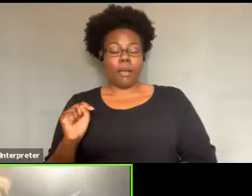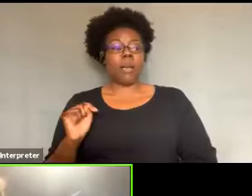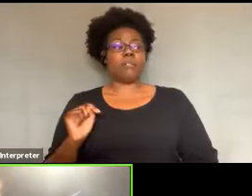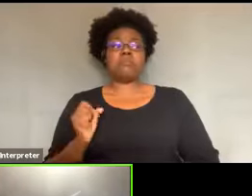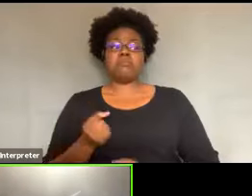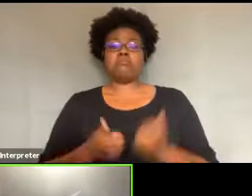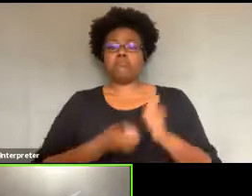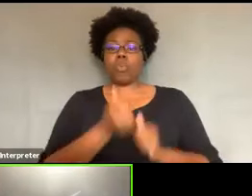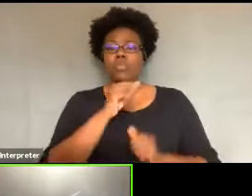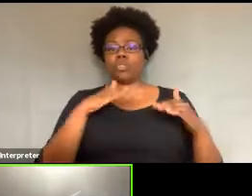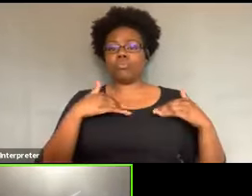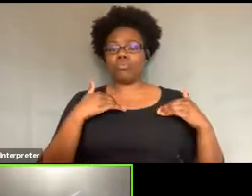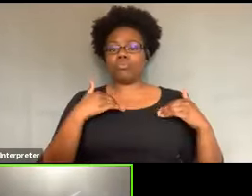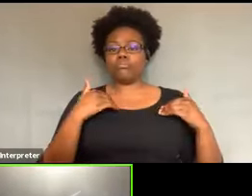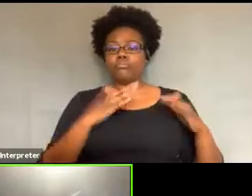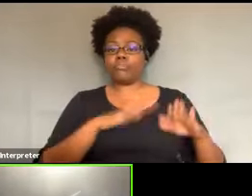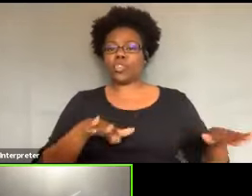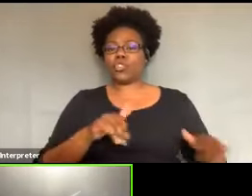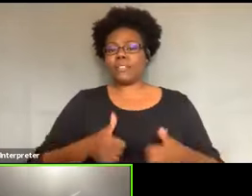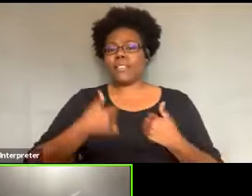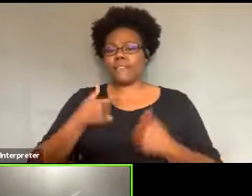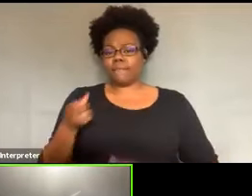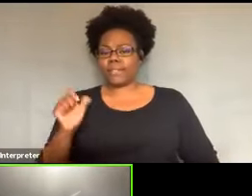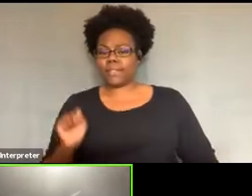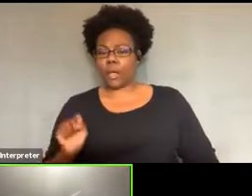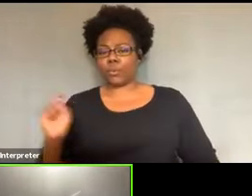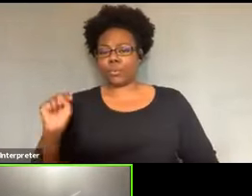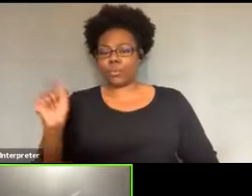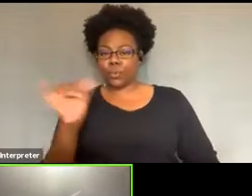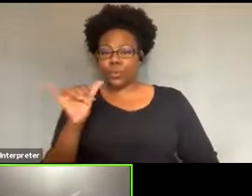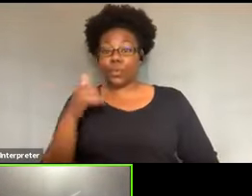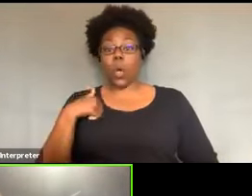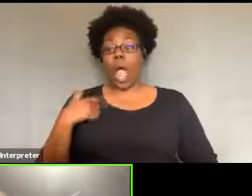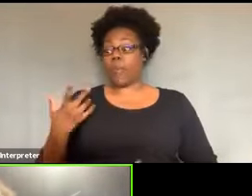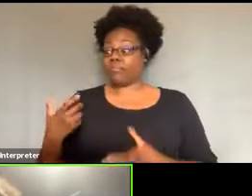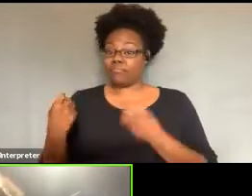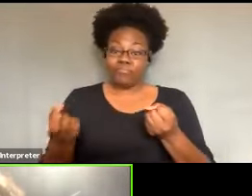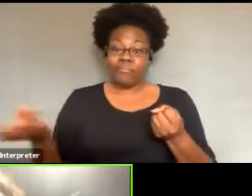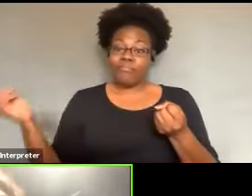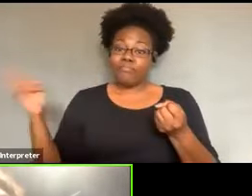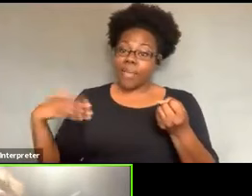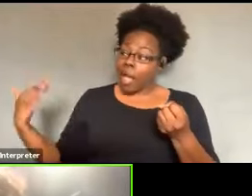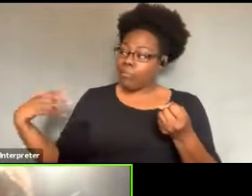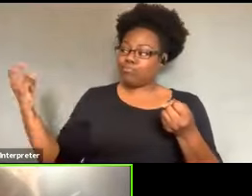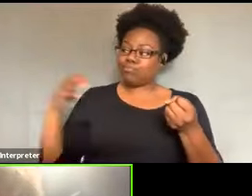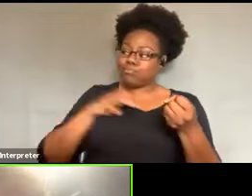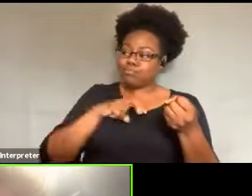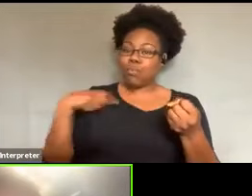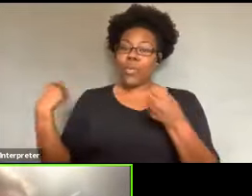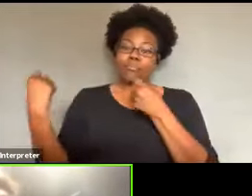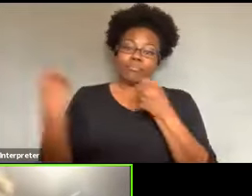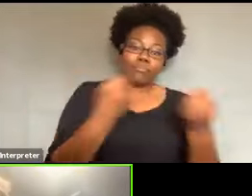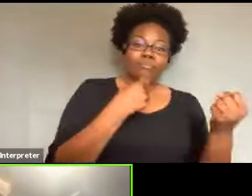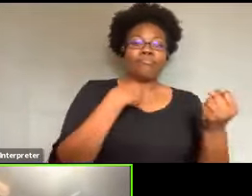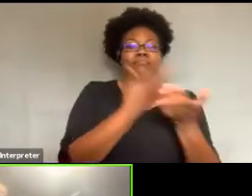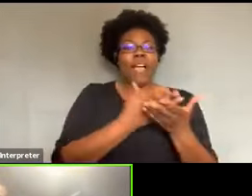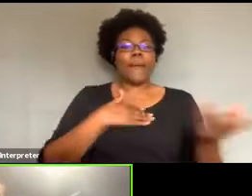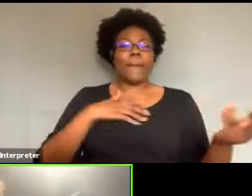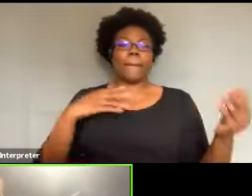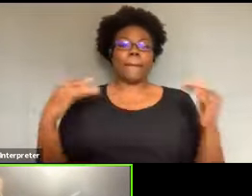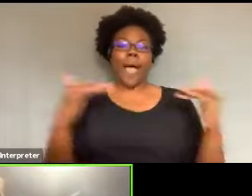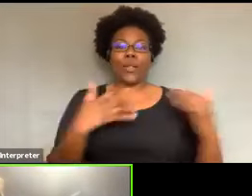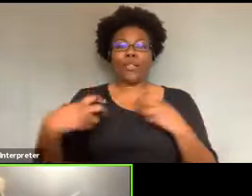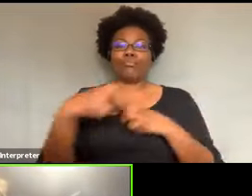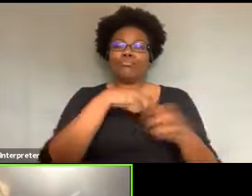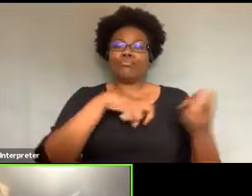and we had what we call battles. So we would go and, you know, their parents, they were translating for me. Their parents did not speak